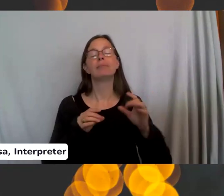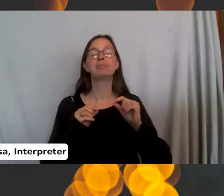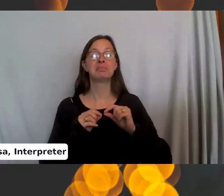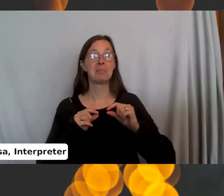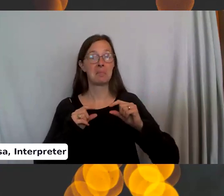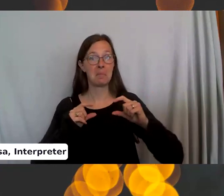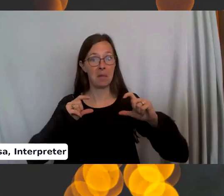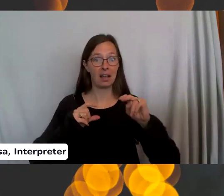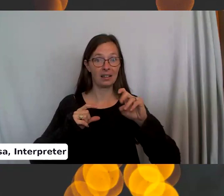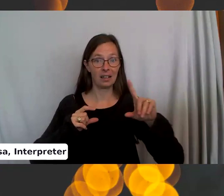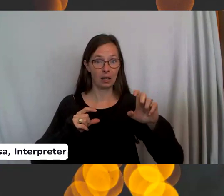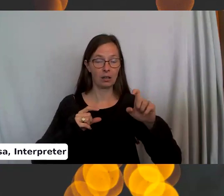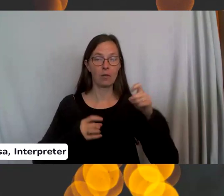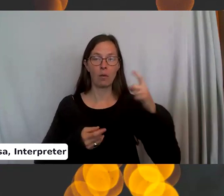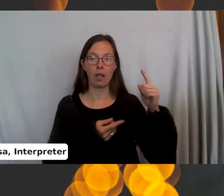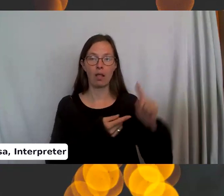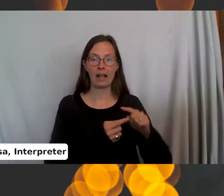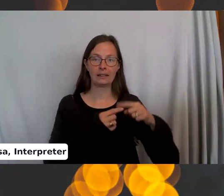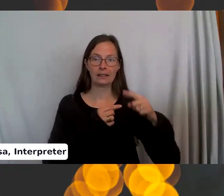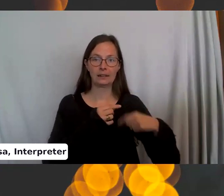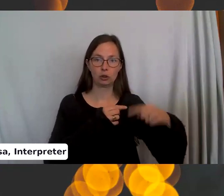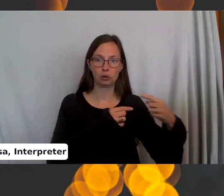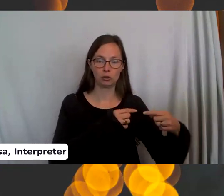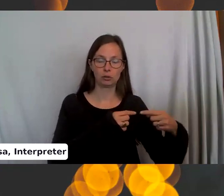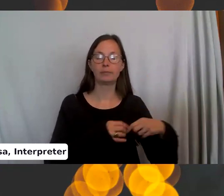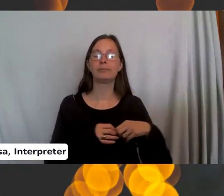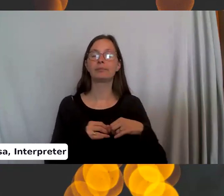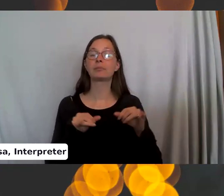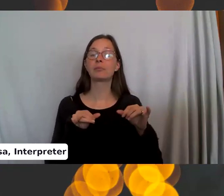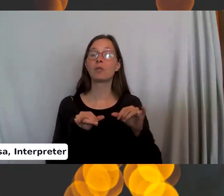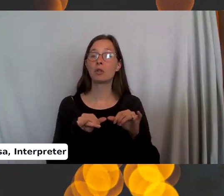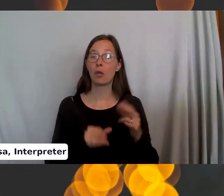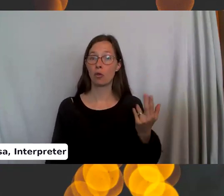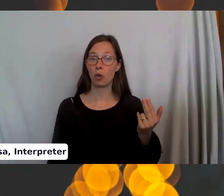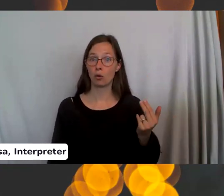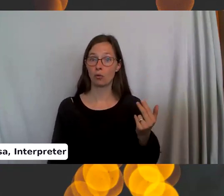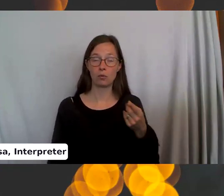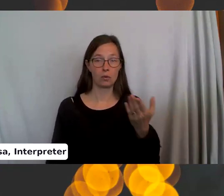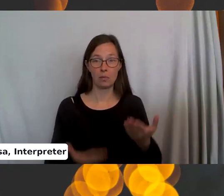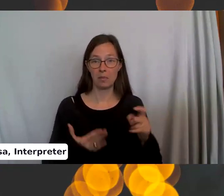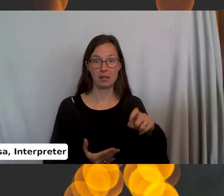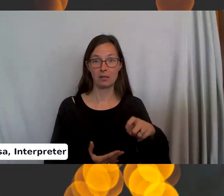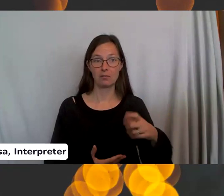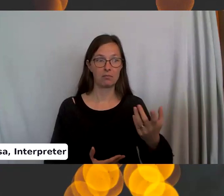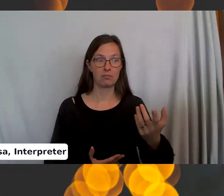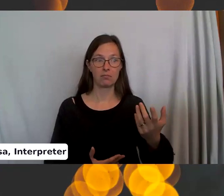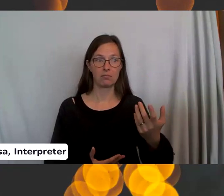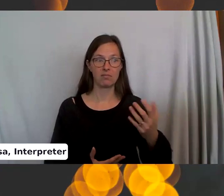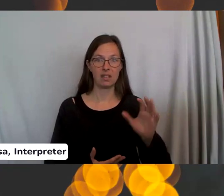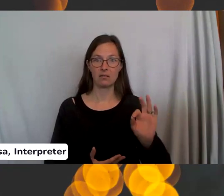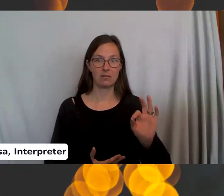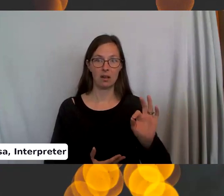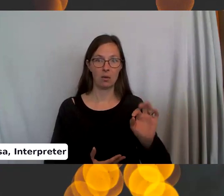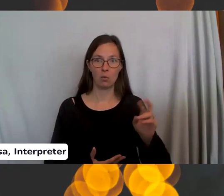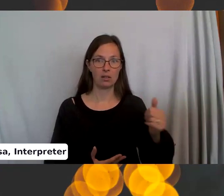make sense? Because there'll be more per inch on your size 13, you're going to need like nine or 10